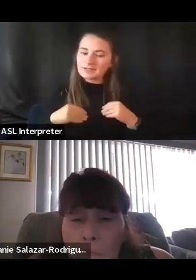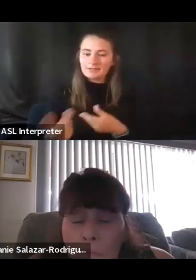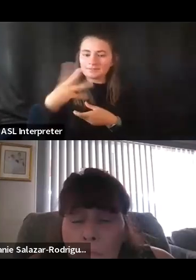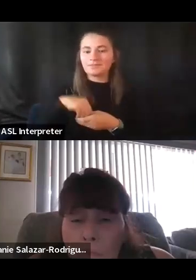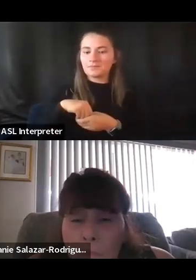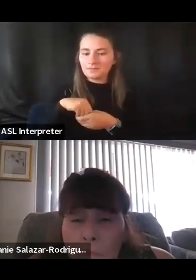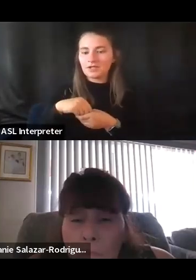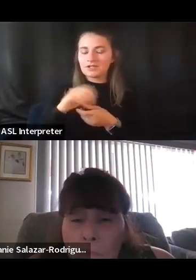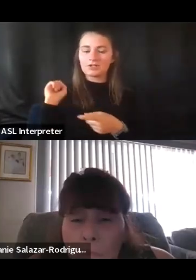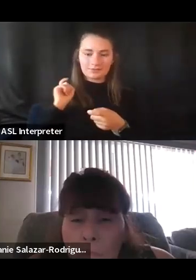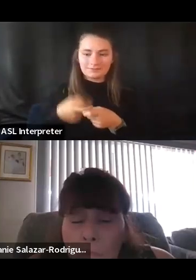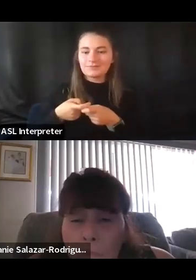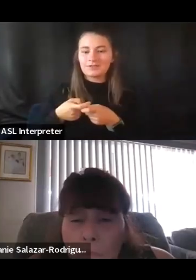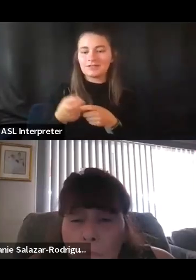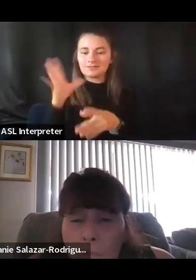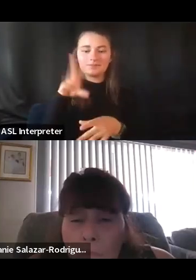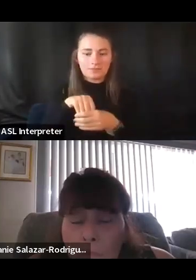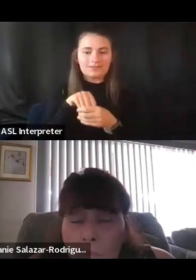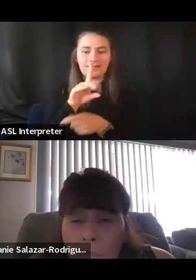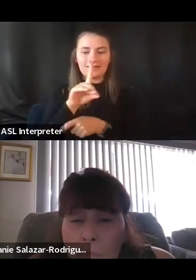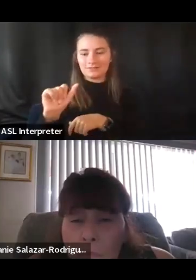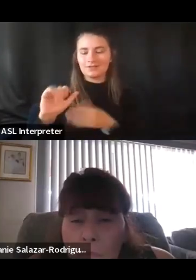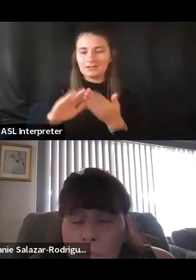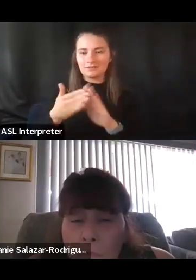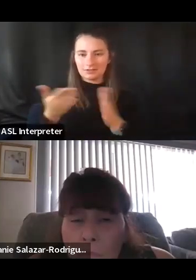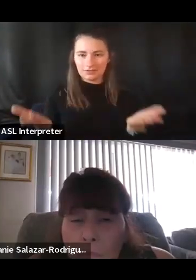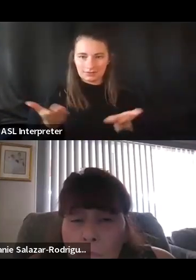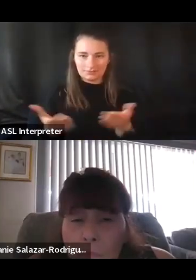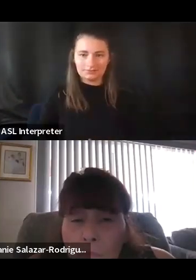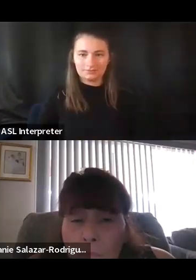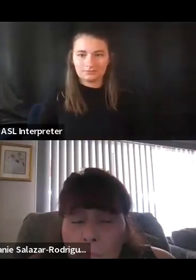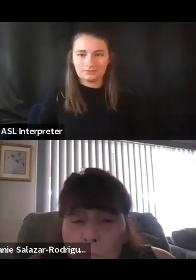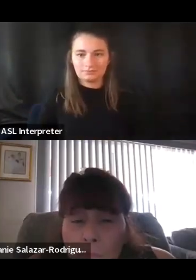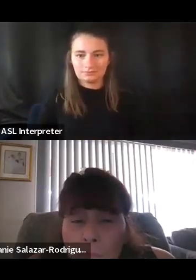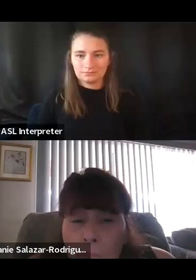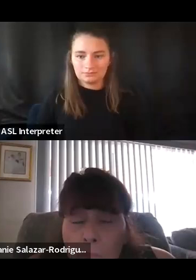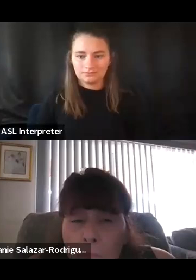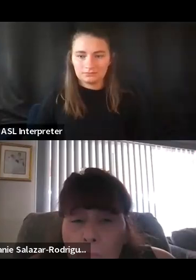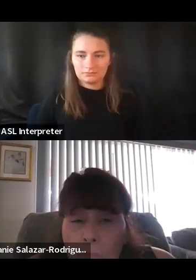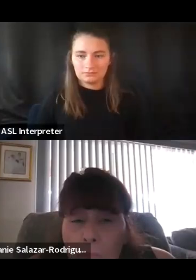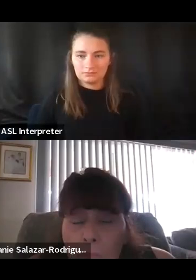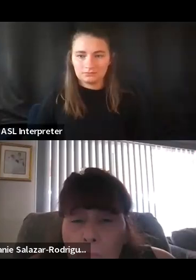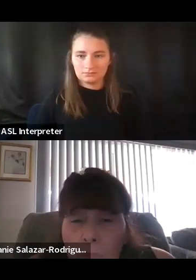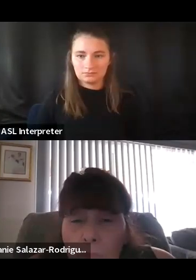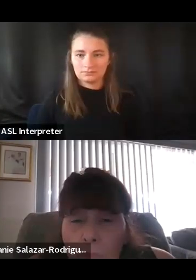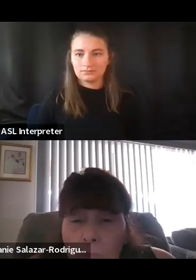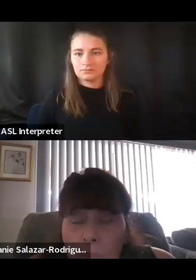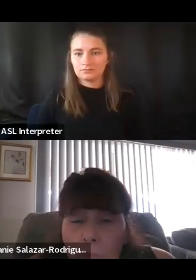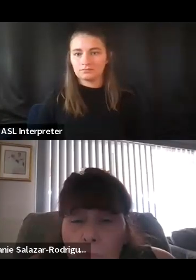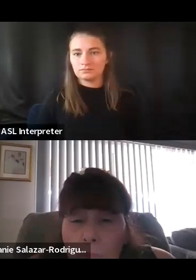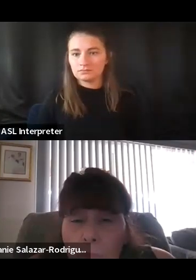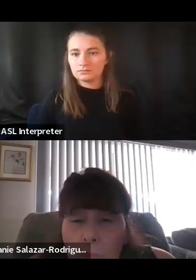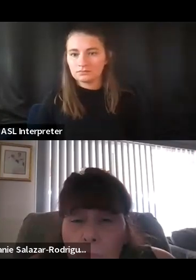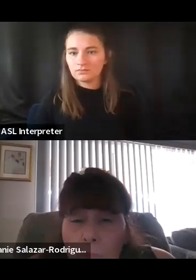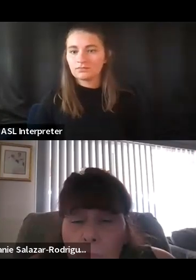Colorado's disability community. At CCDC we strive for all Coloradans with disabilities to live